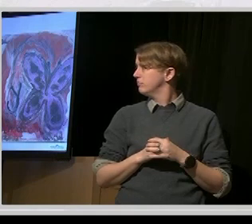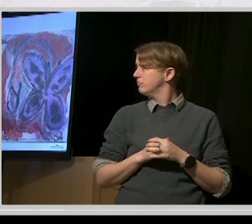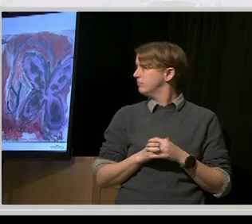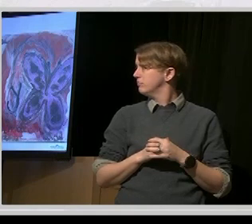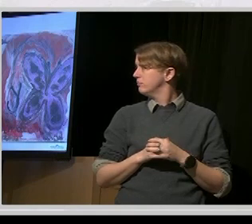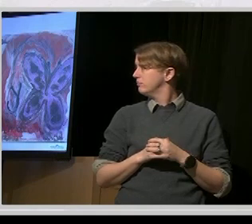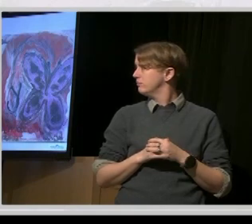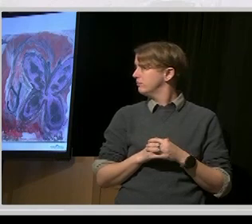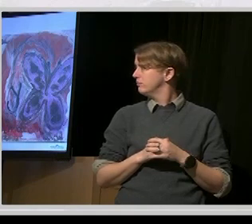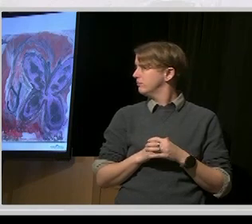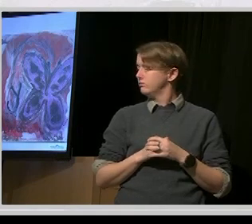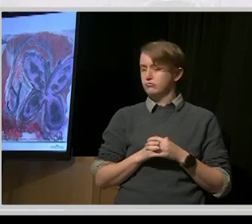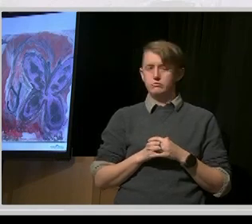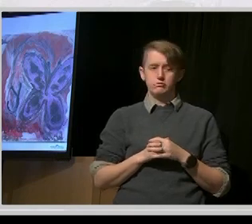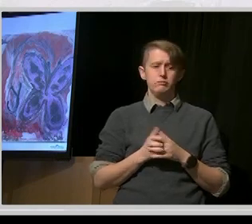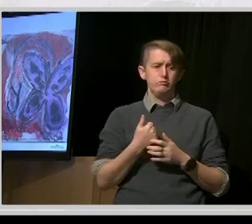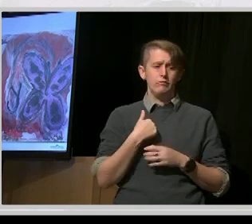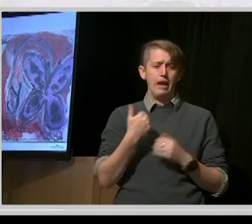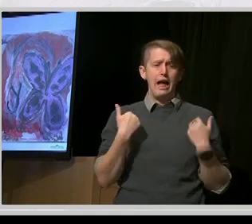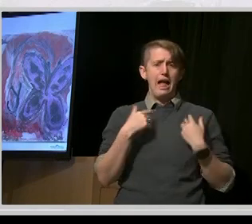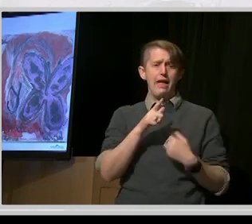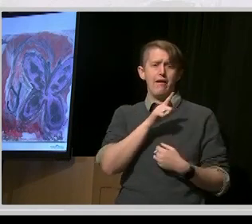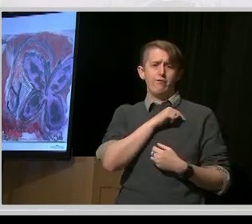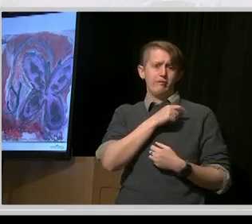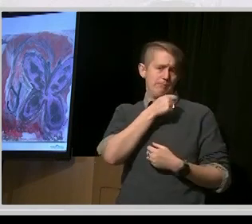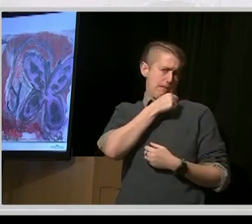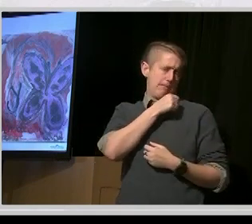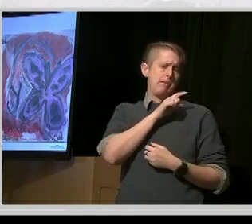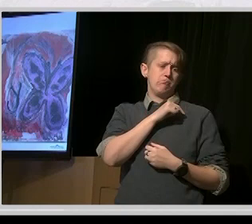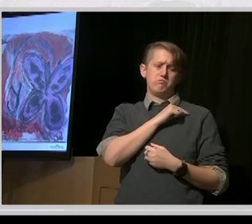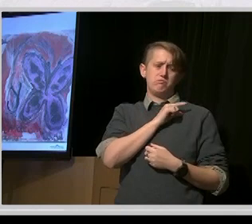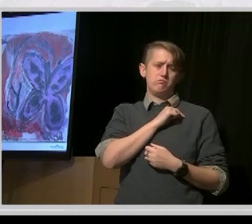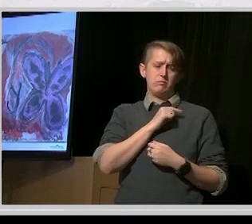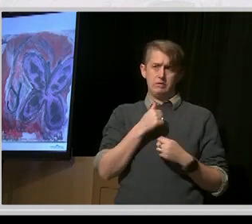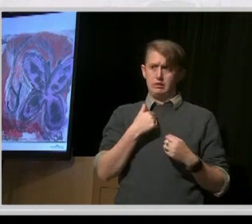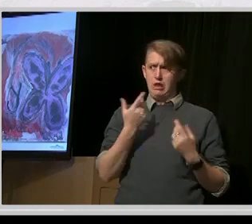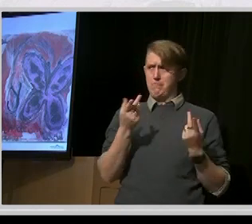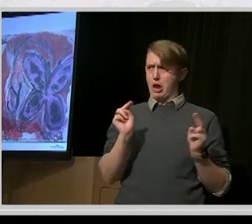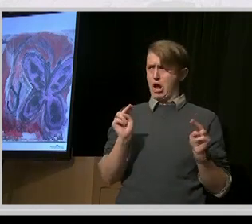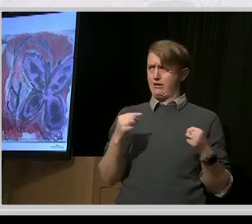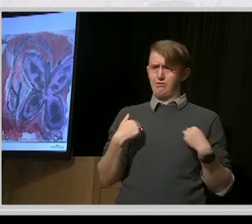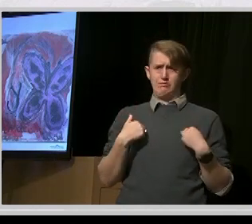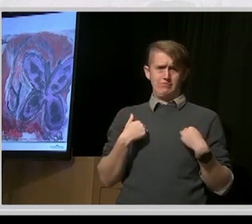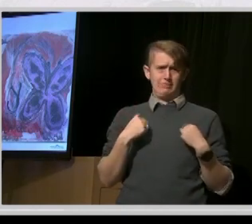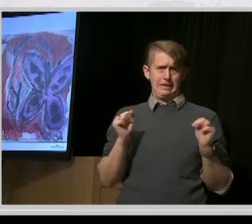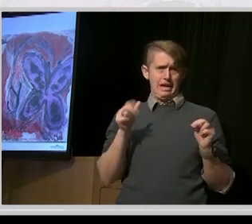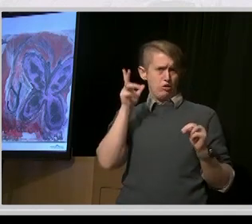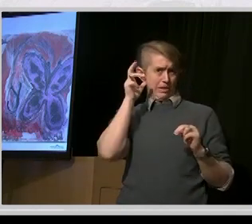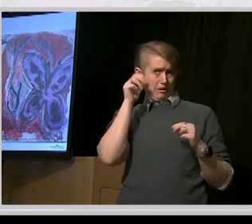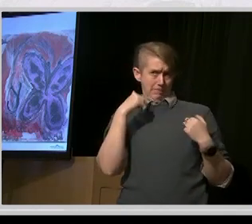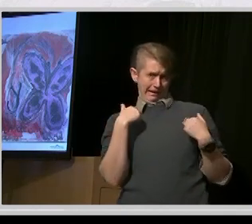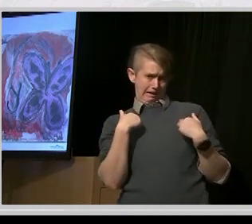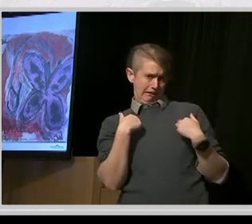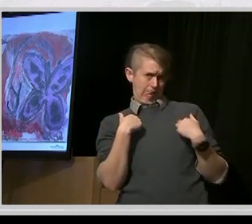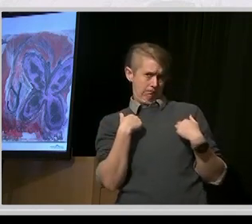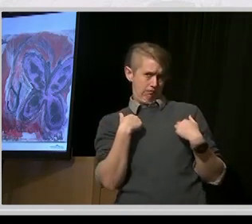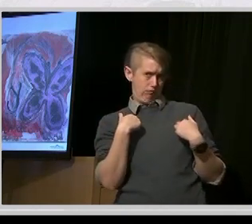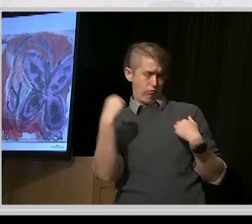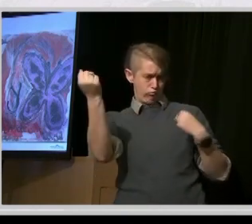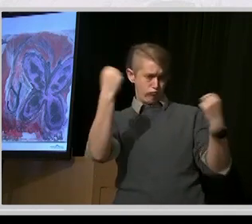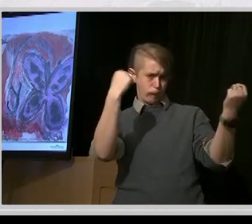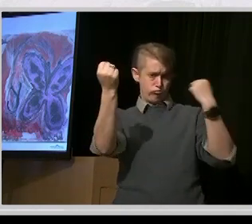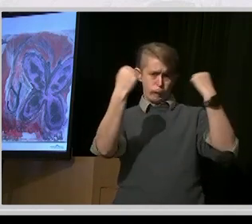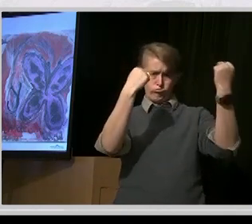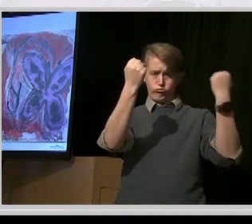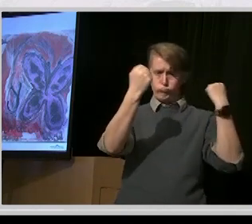I've got my mic on. Is it, am I on? Can you hear me? Can can hear you.